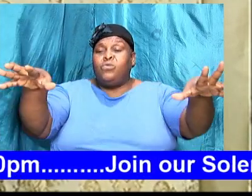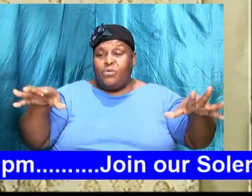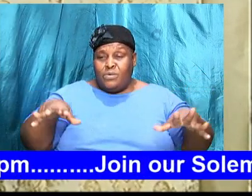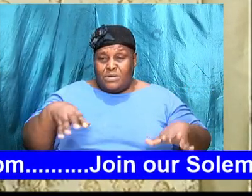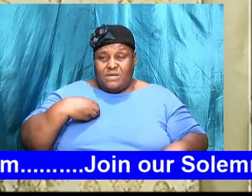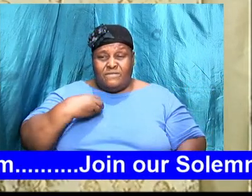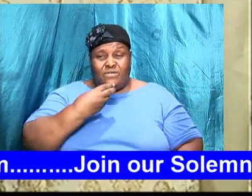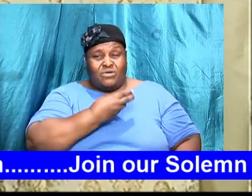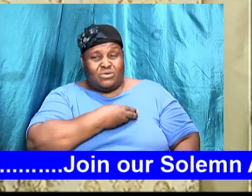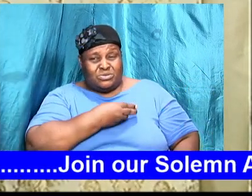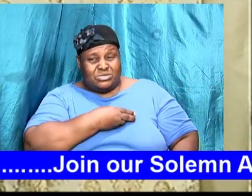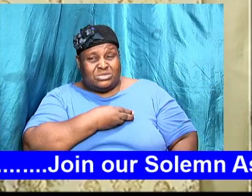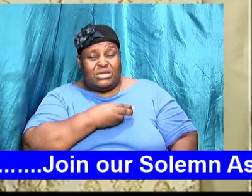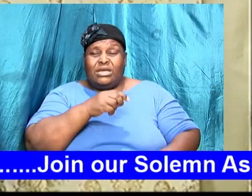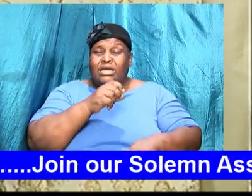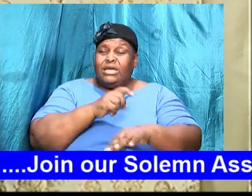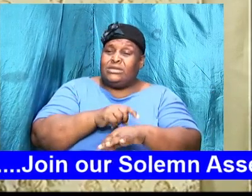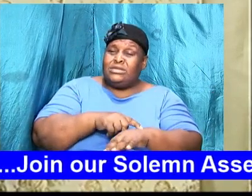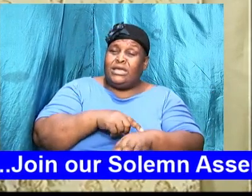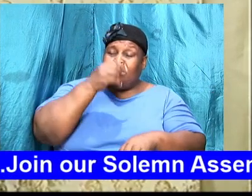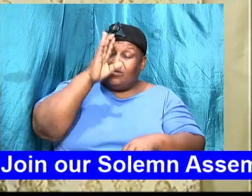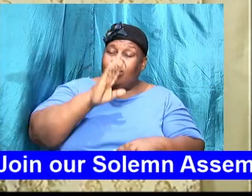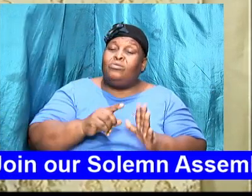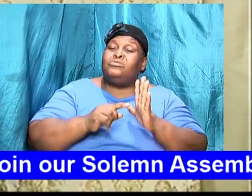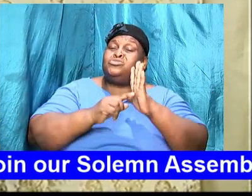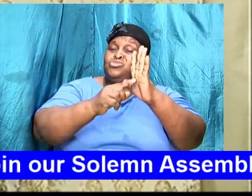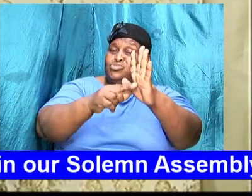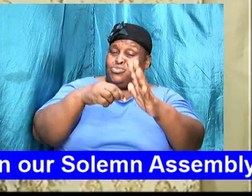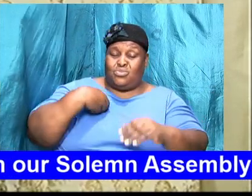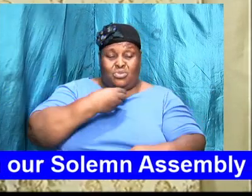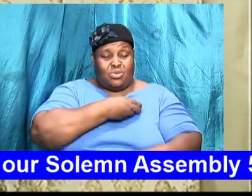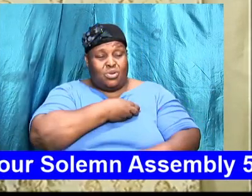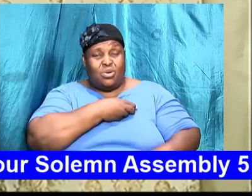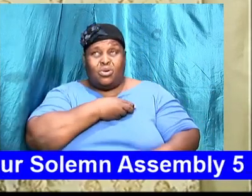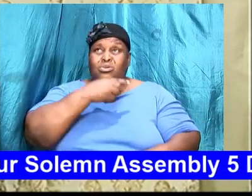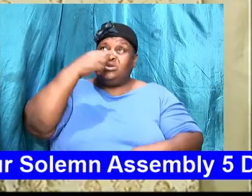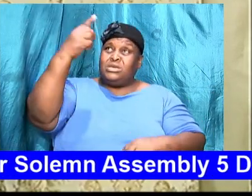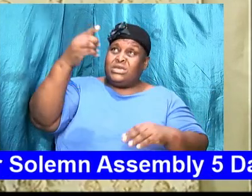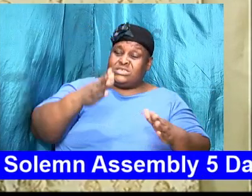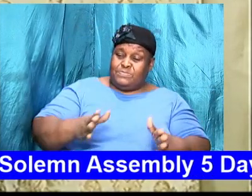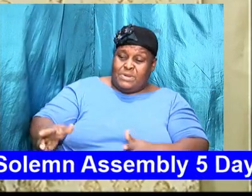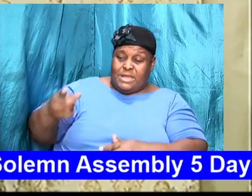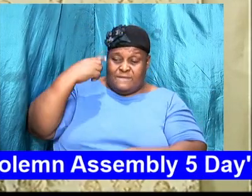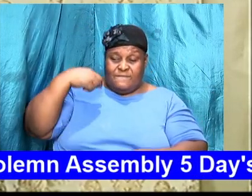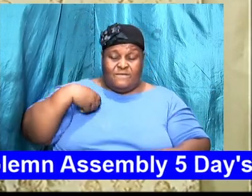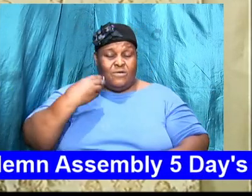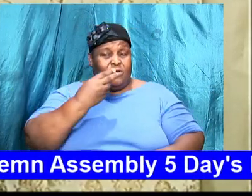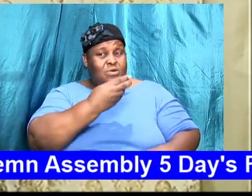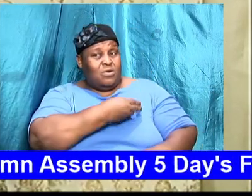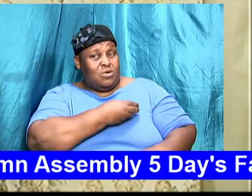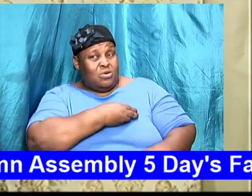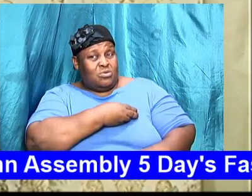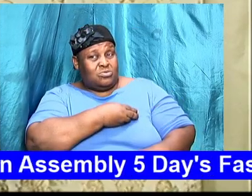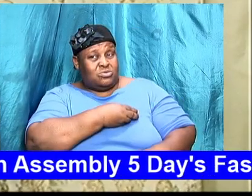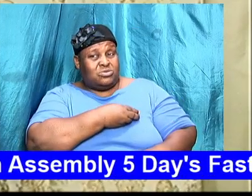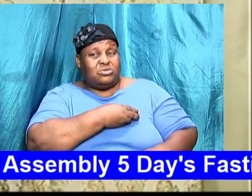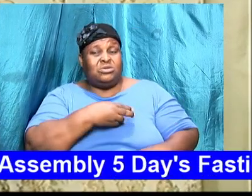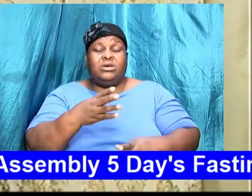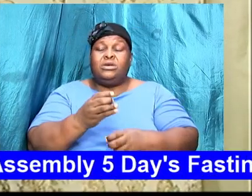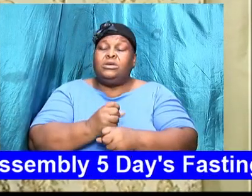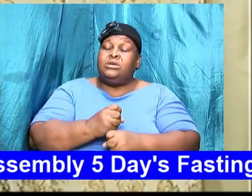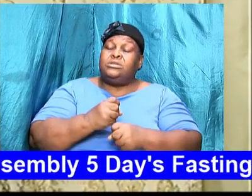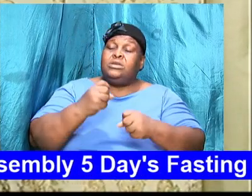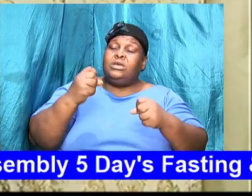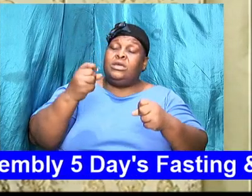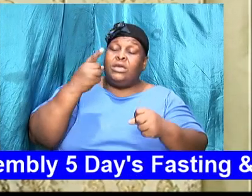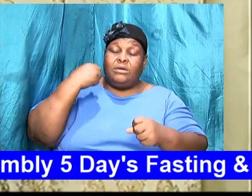But if we take it upon ourselves, and we deviate from the plan of the Lord, I want you to know that